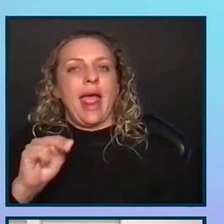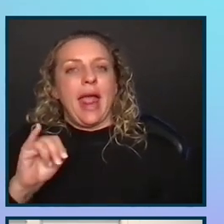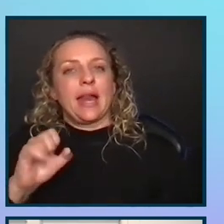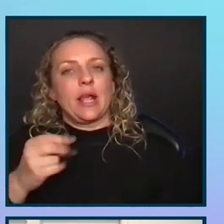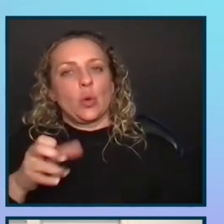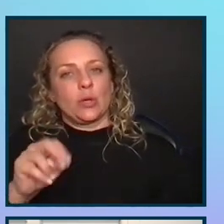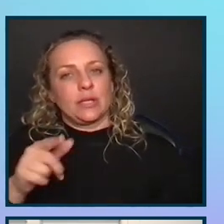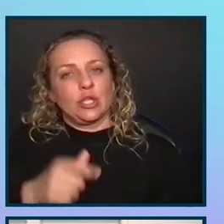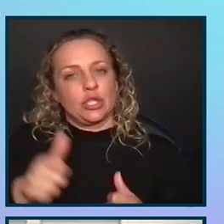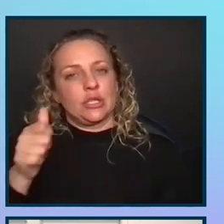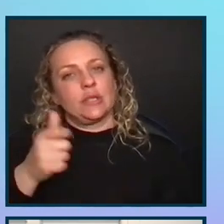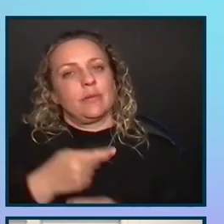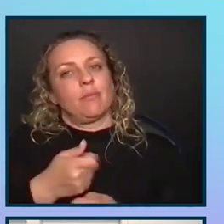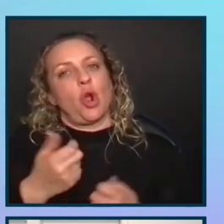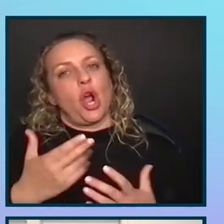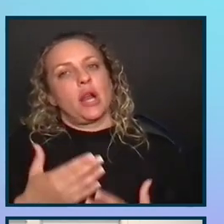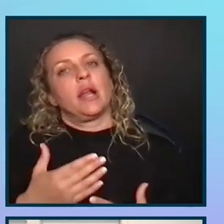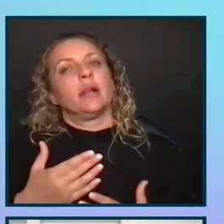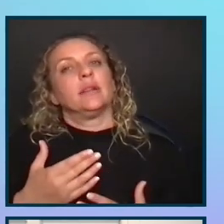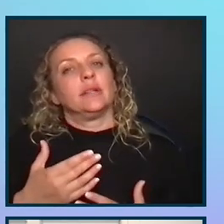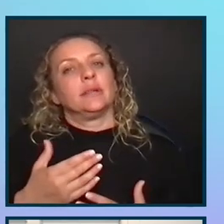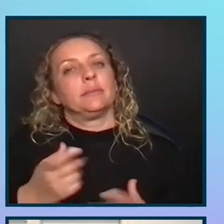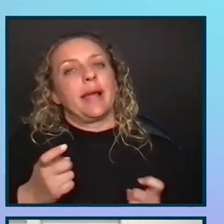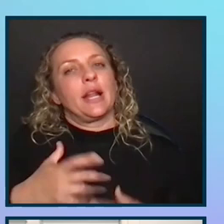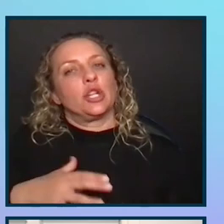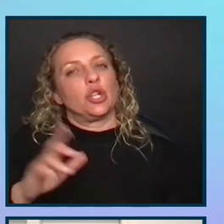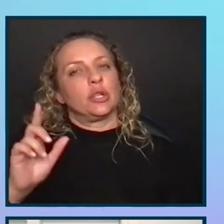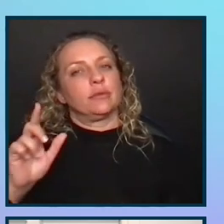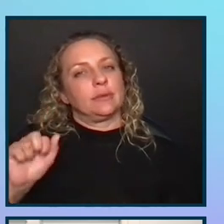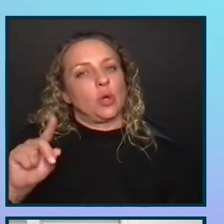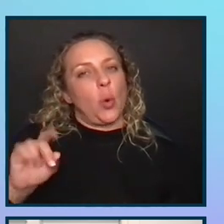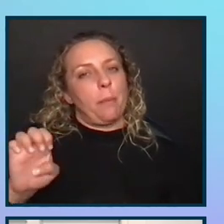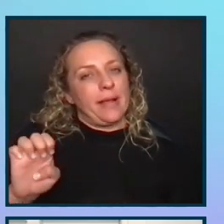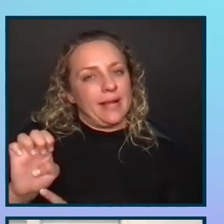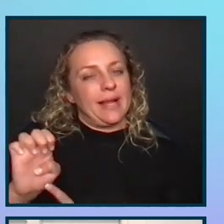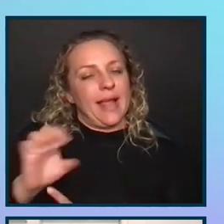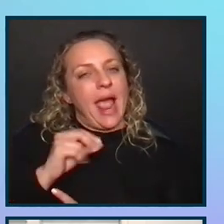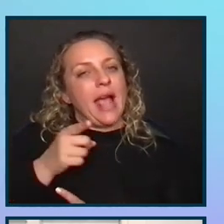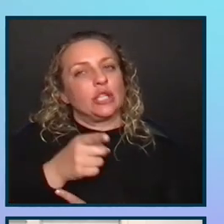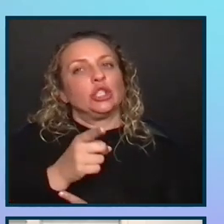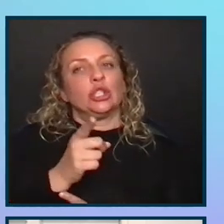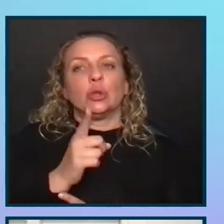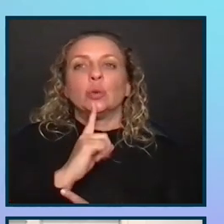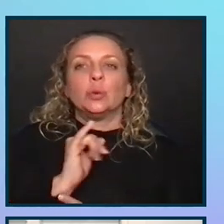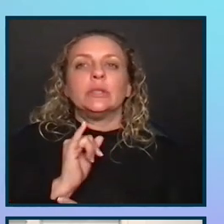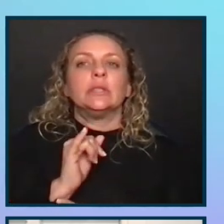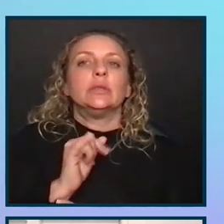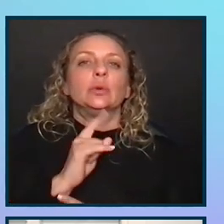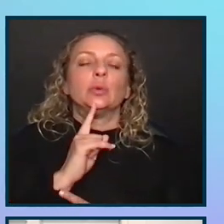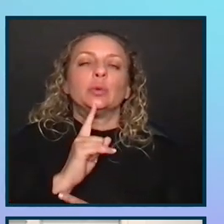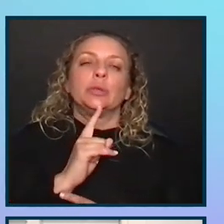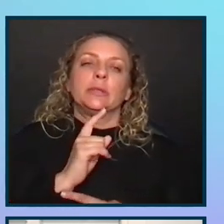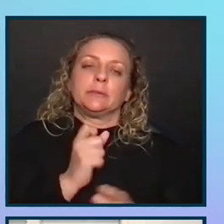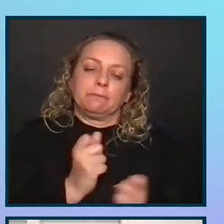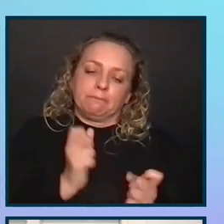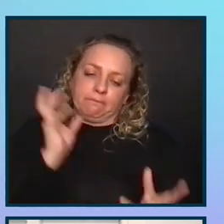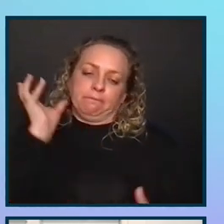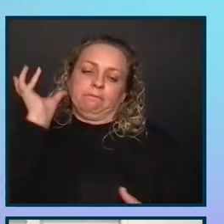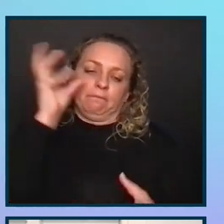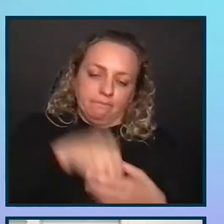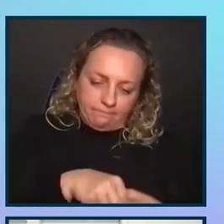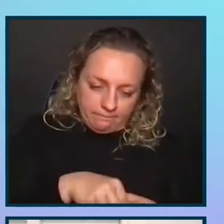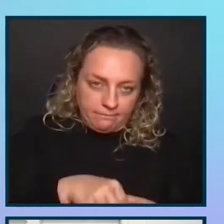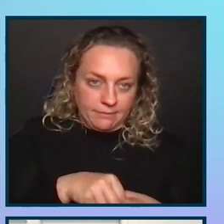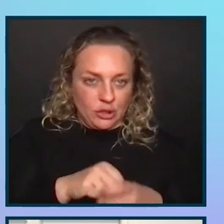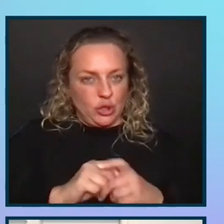a senior UX product manager at Adobe, and she was so incredibly invested and engaged that she